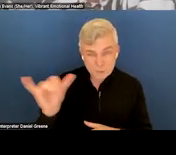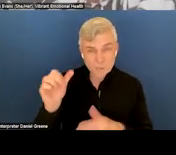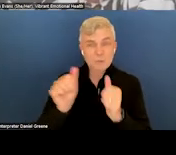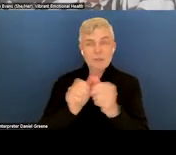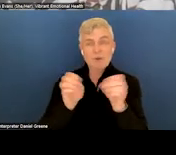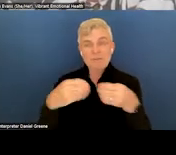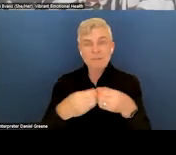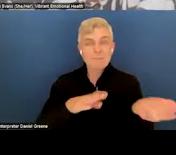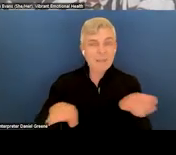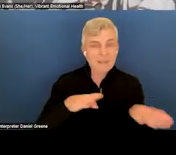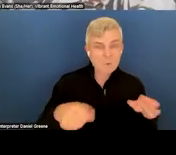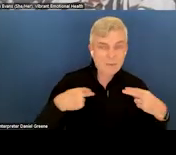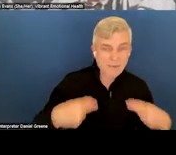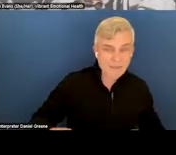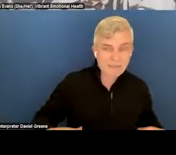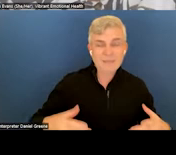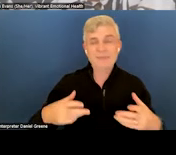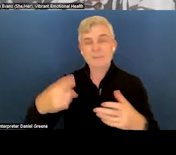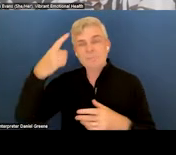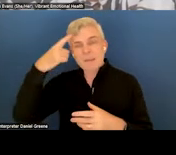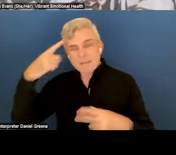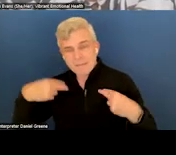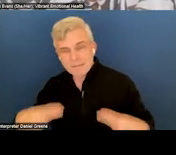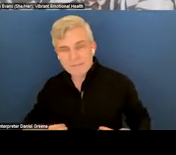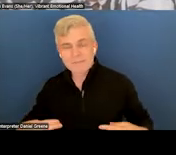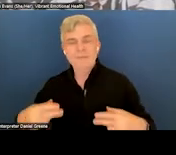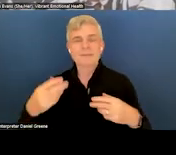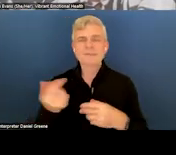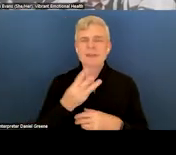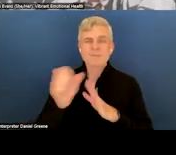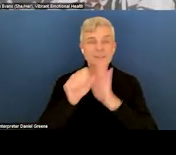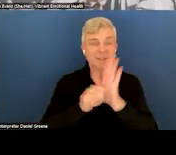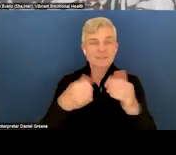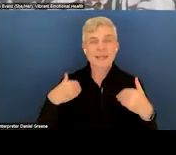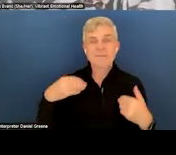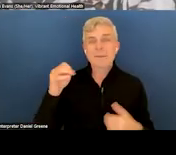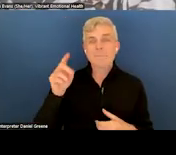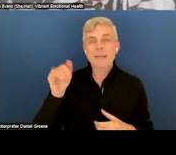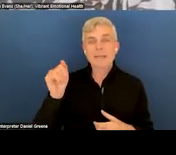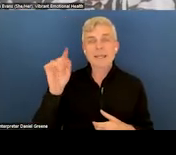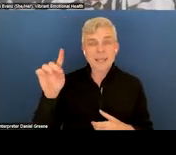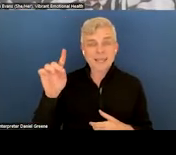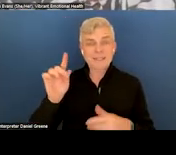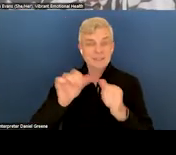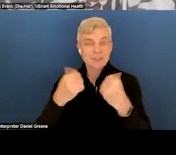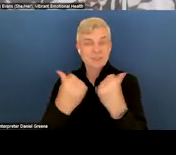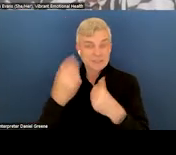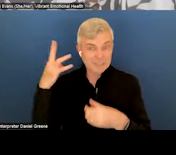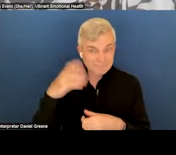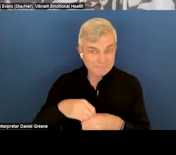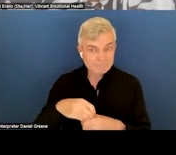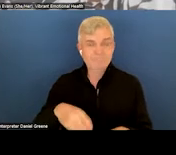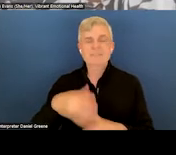mental health. We have 11 states who have their Medicaid agency participating, some localities that have their